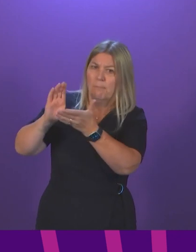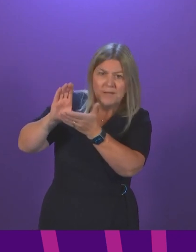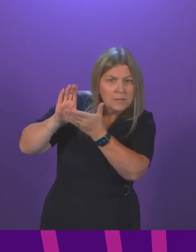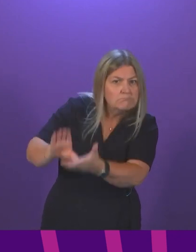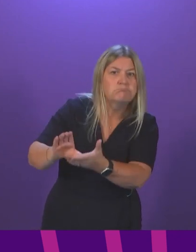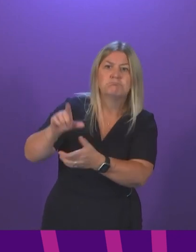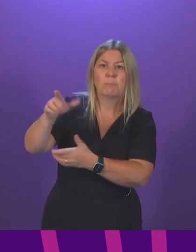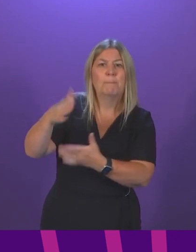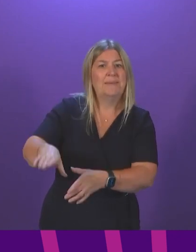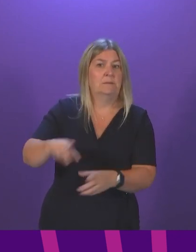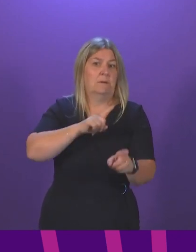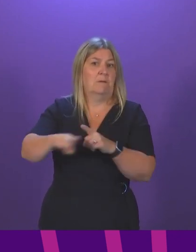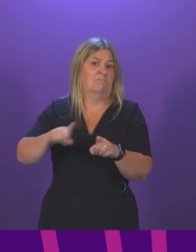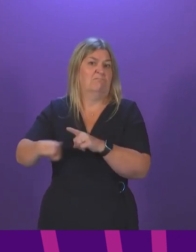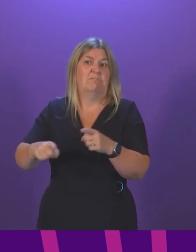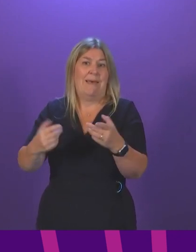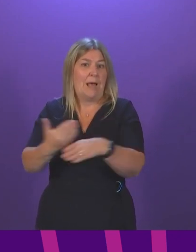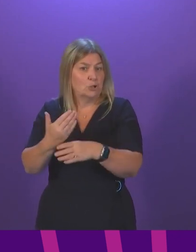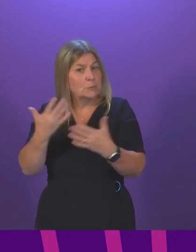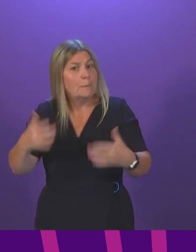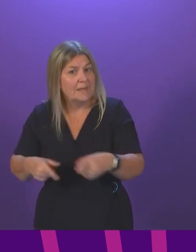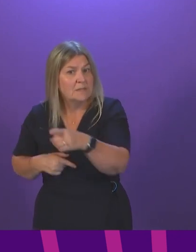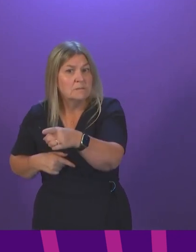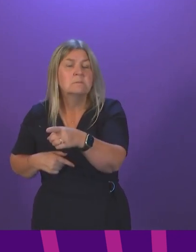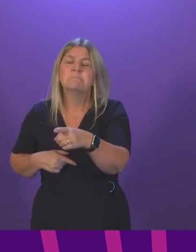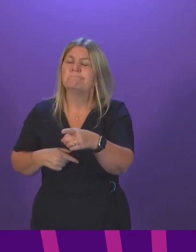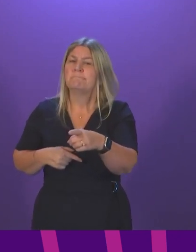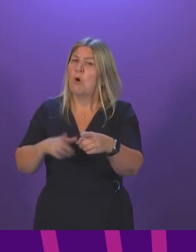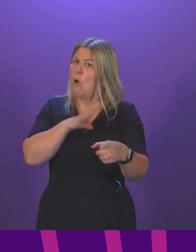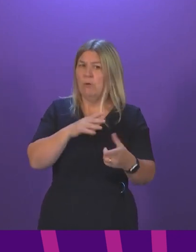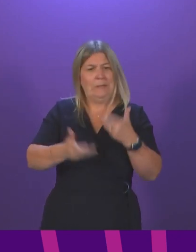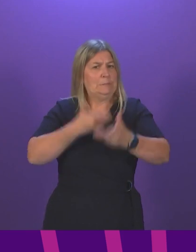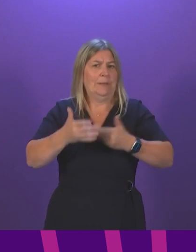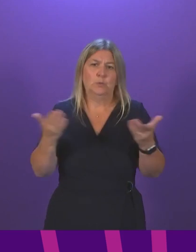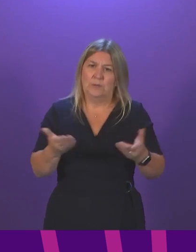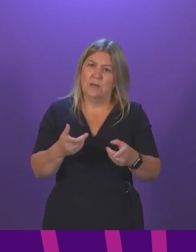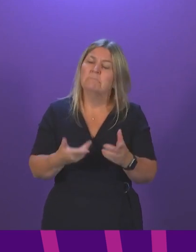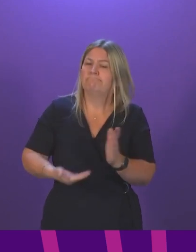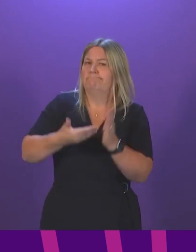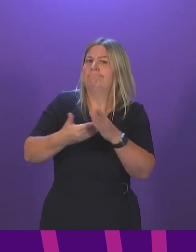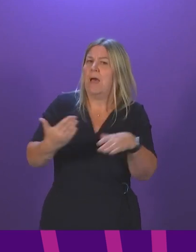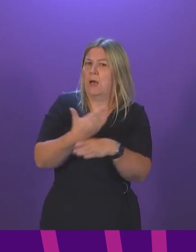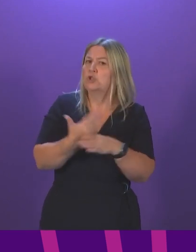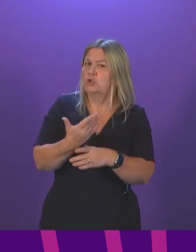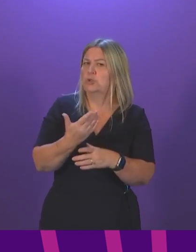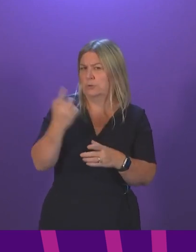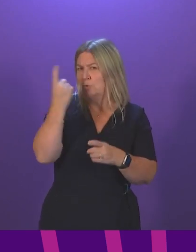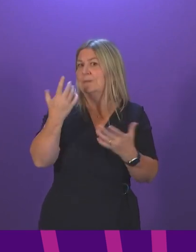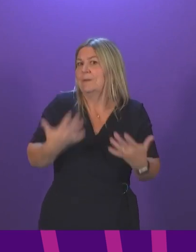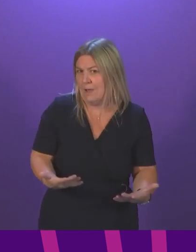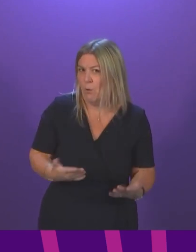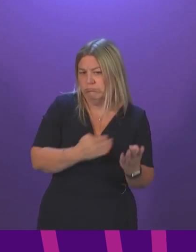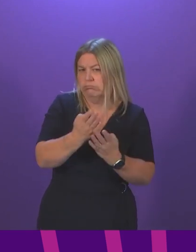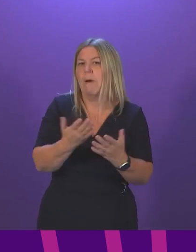We have taken a number of actions already. As I have set out previously today, there are a number of additional actions currently under consideration.